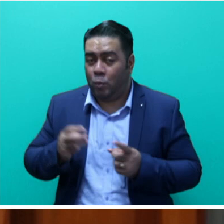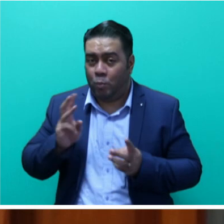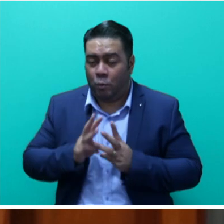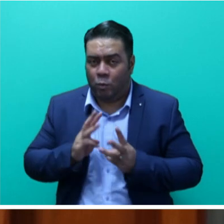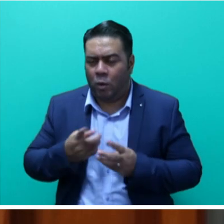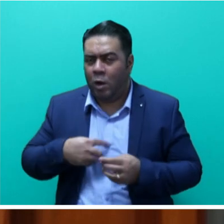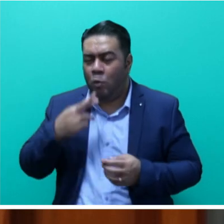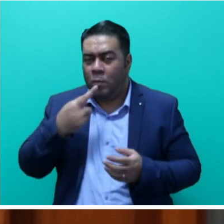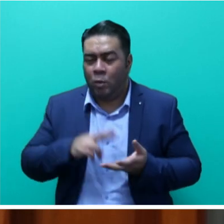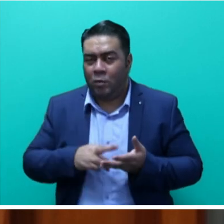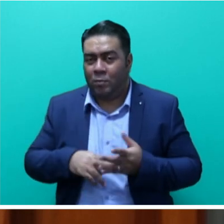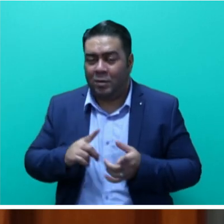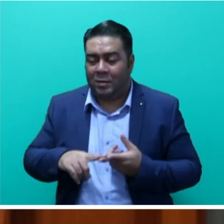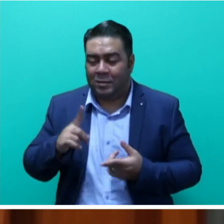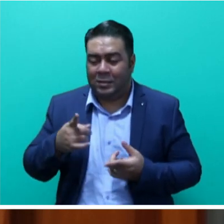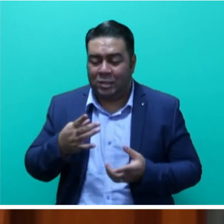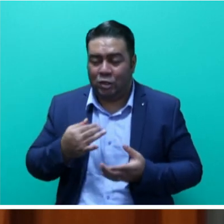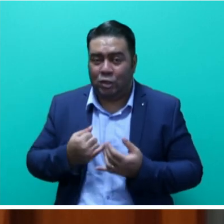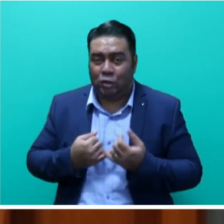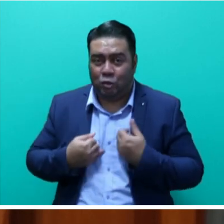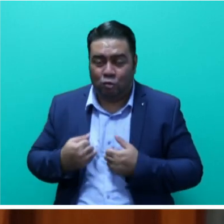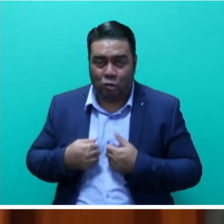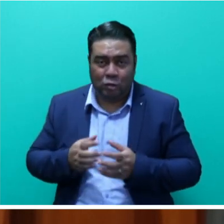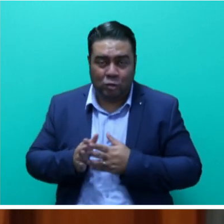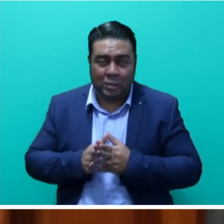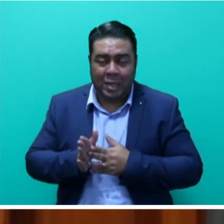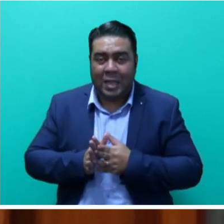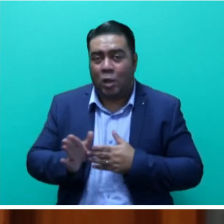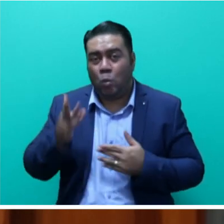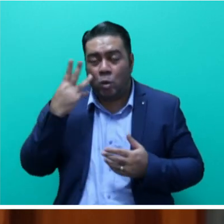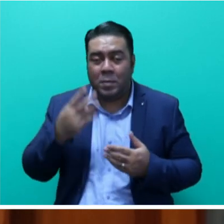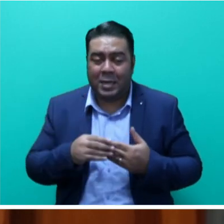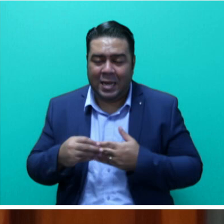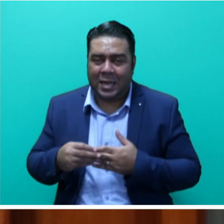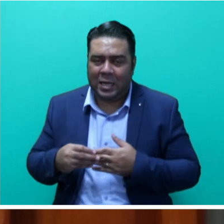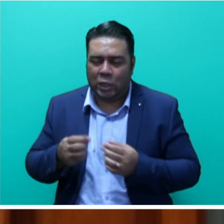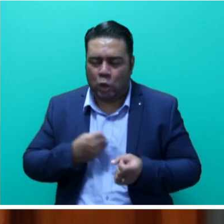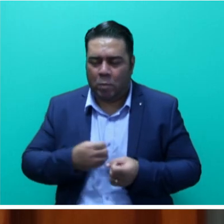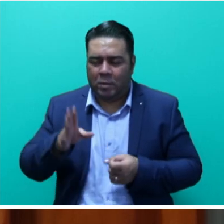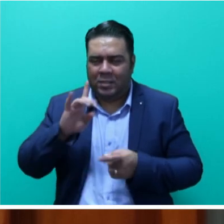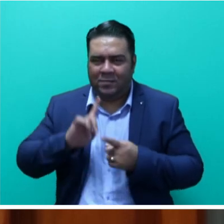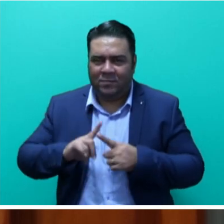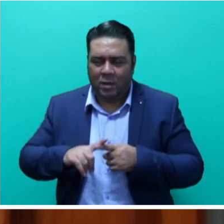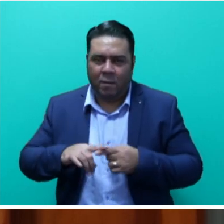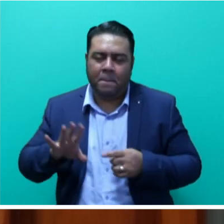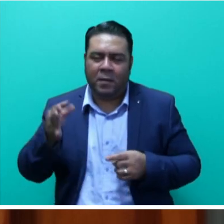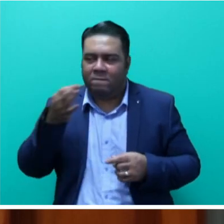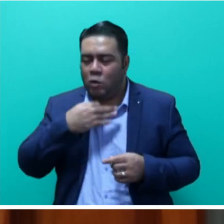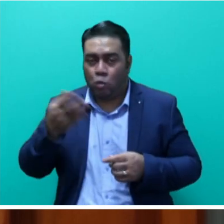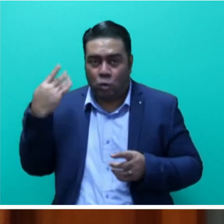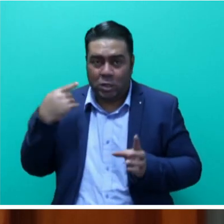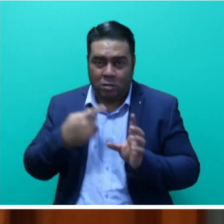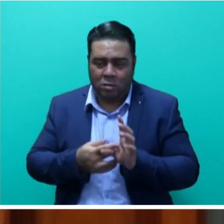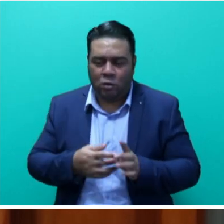reported on the increased interest in women-led cooperatives, Mr Speaker, sir, over the past few years. Mr Speaker, sir,